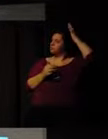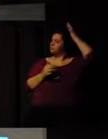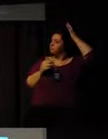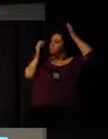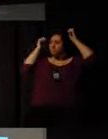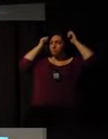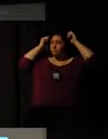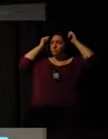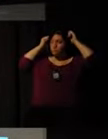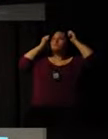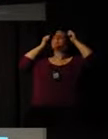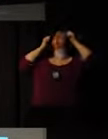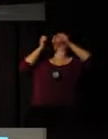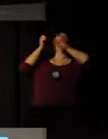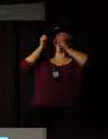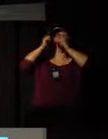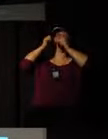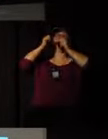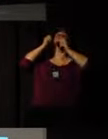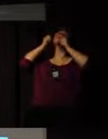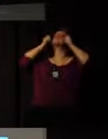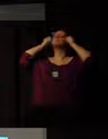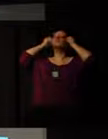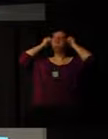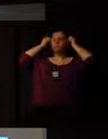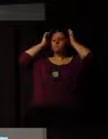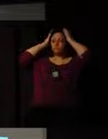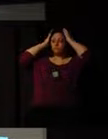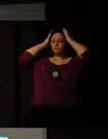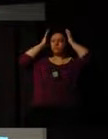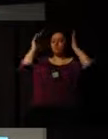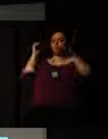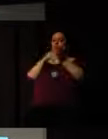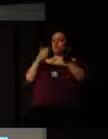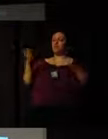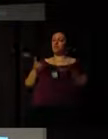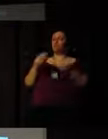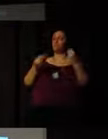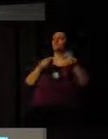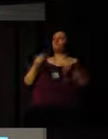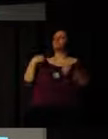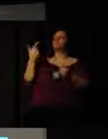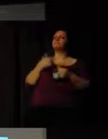pose the question that, you know, can we redefine what a volunteer is all about?